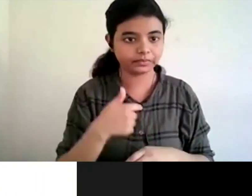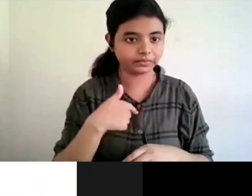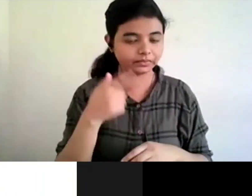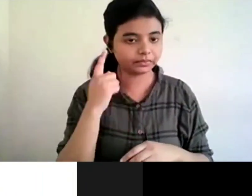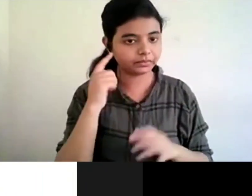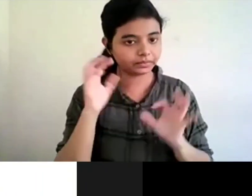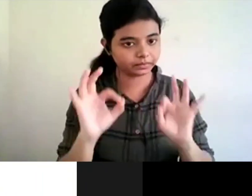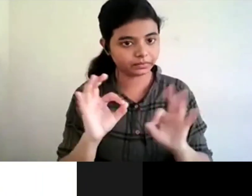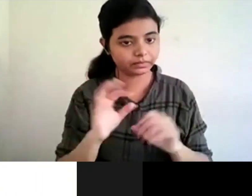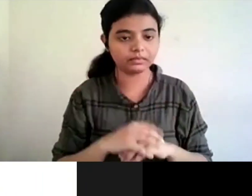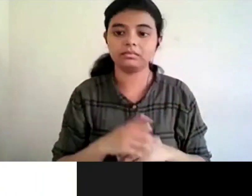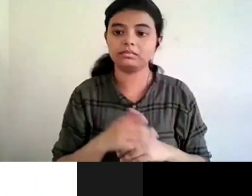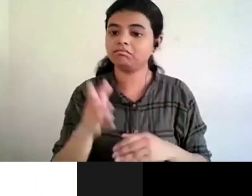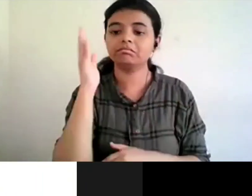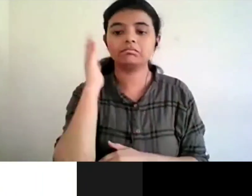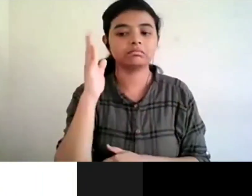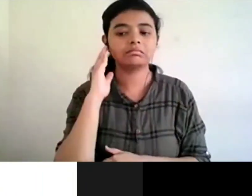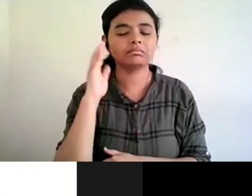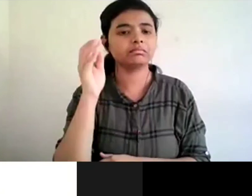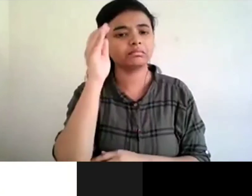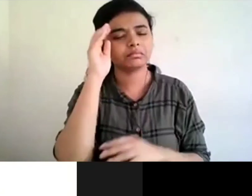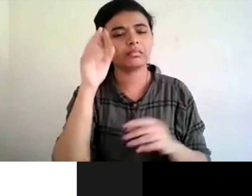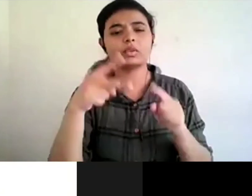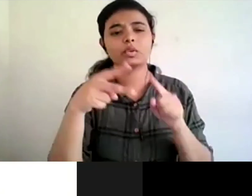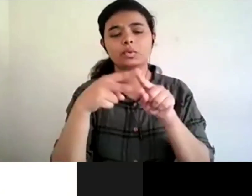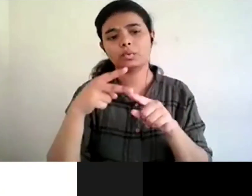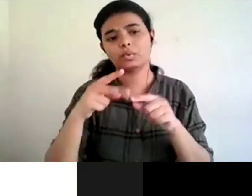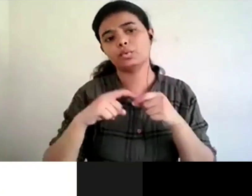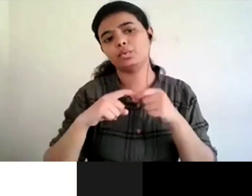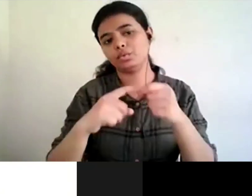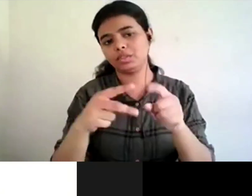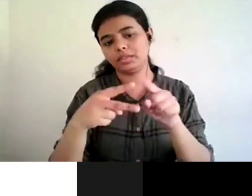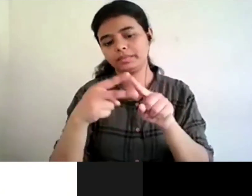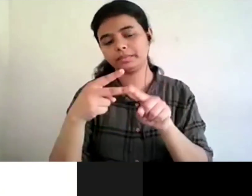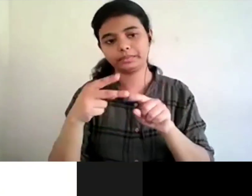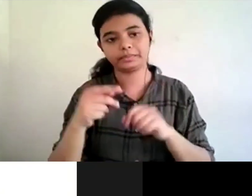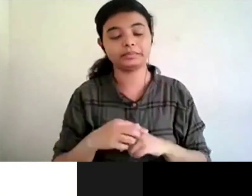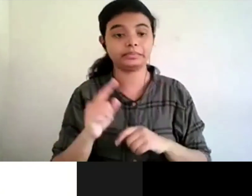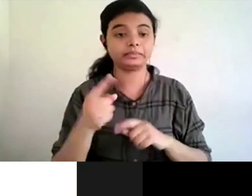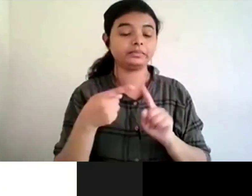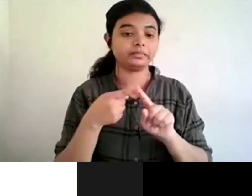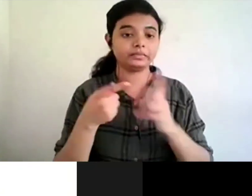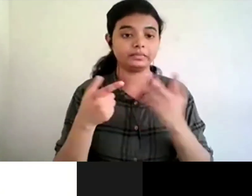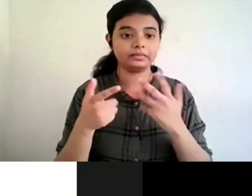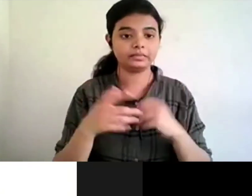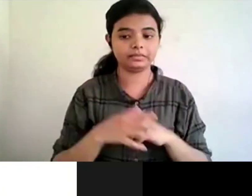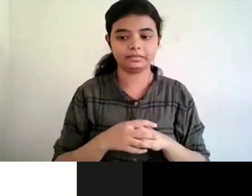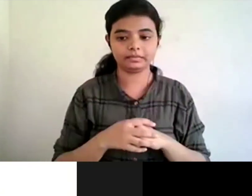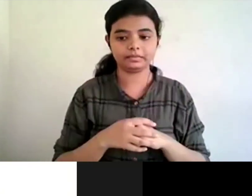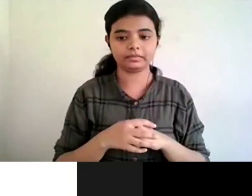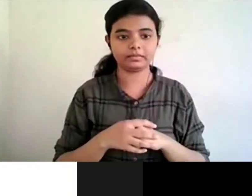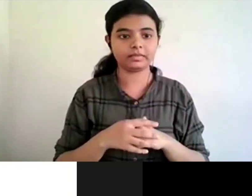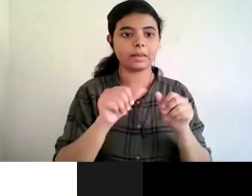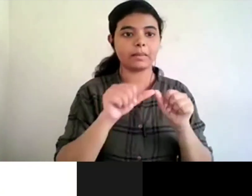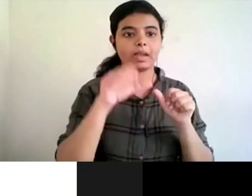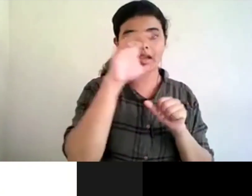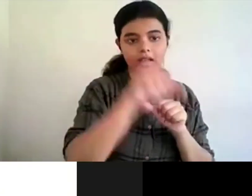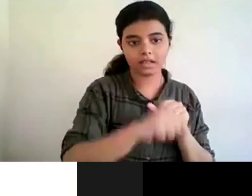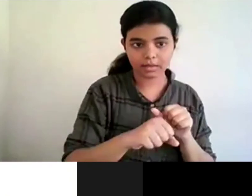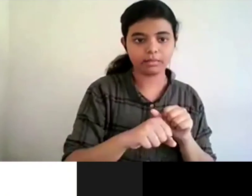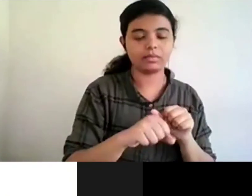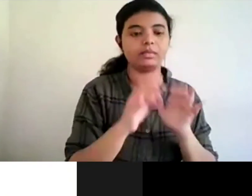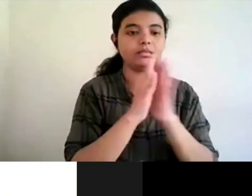thanks a lot for the wonderful lecture i have two questions in particular my first question is uh like sugam pustakale and